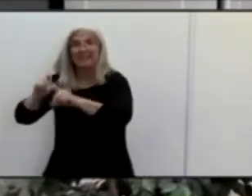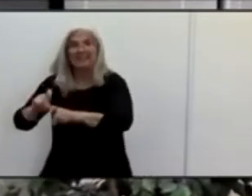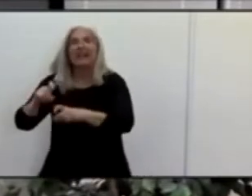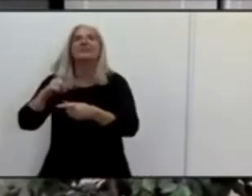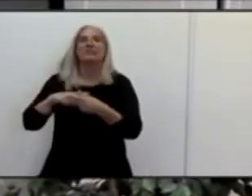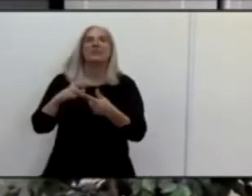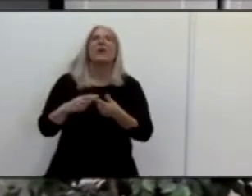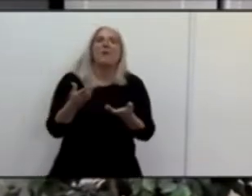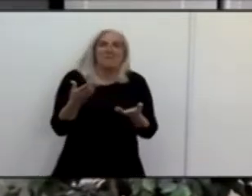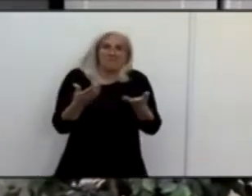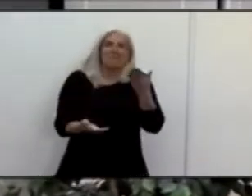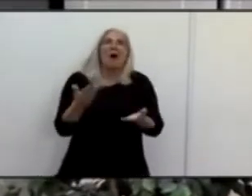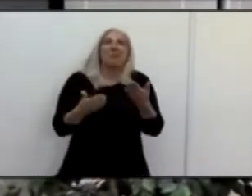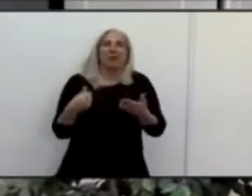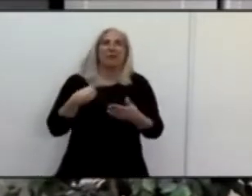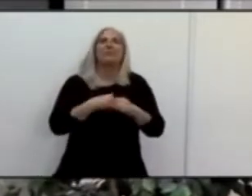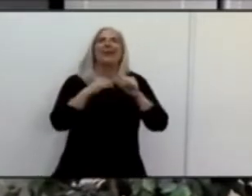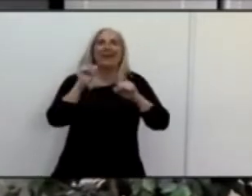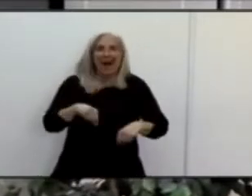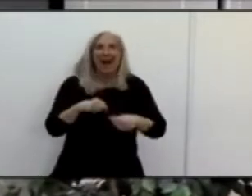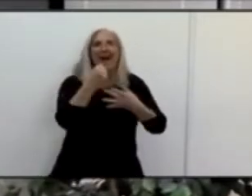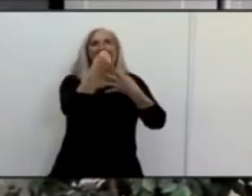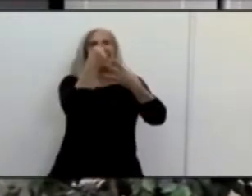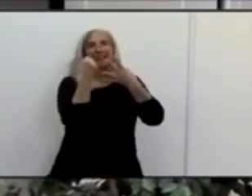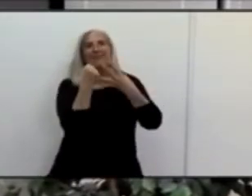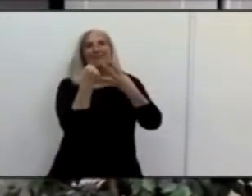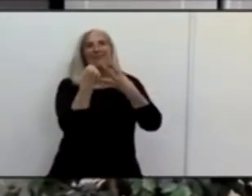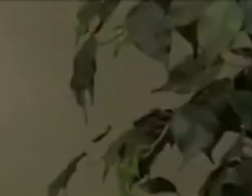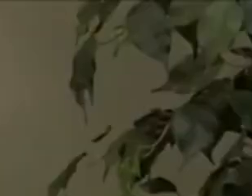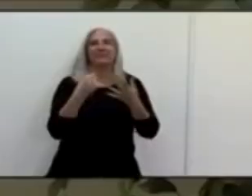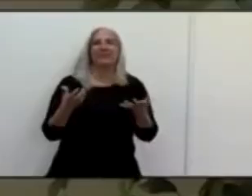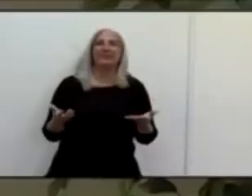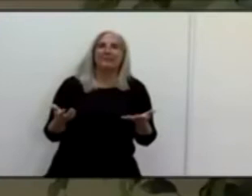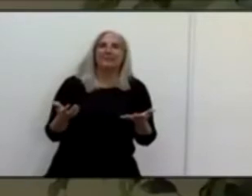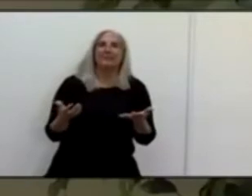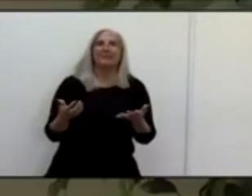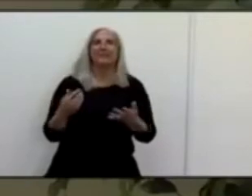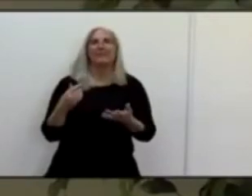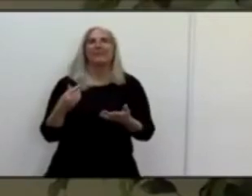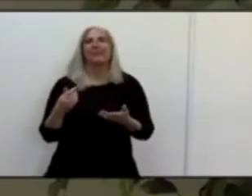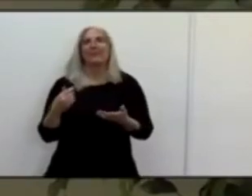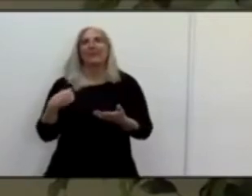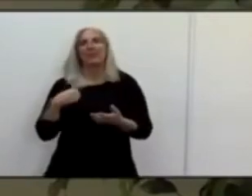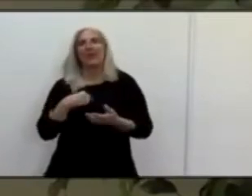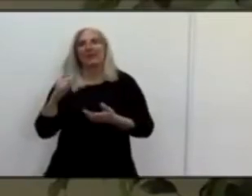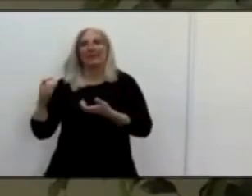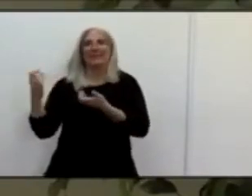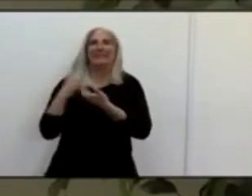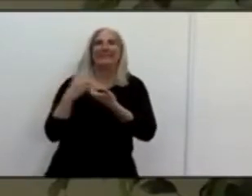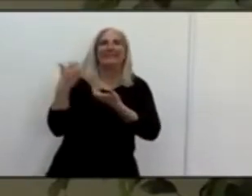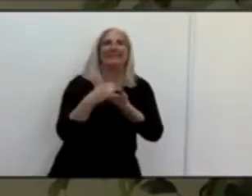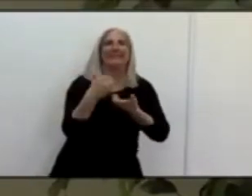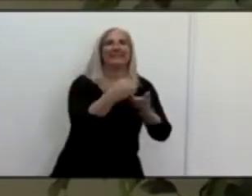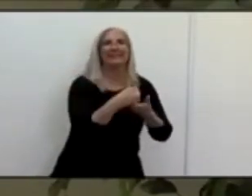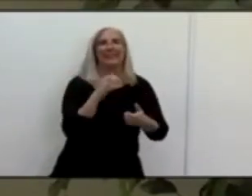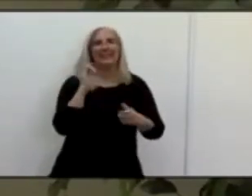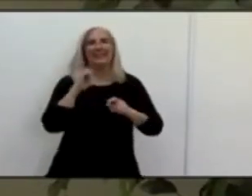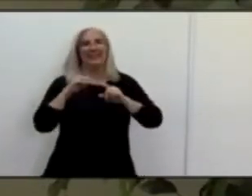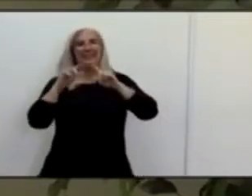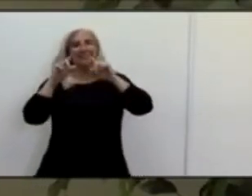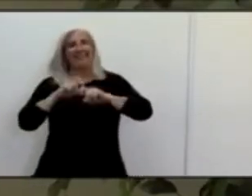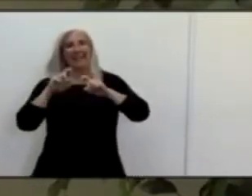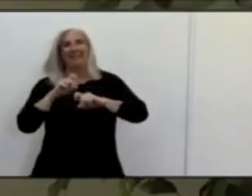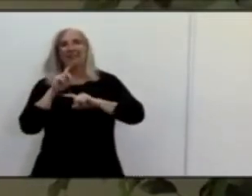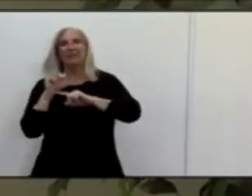conclusion to make. And just as a reminder for folks, the testing order that David is referencing is a recent health order that